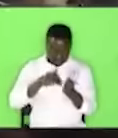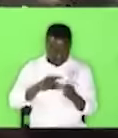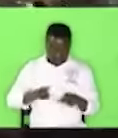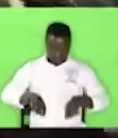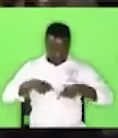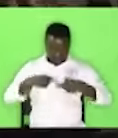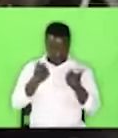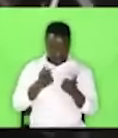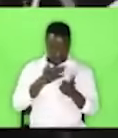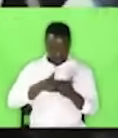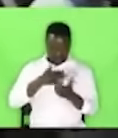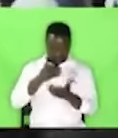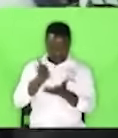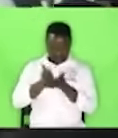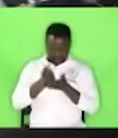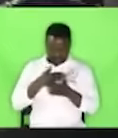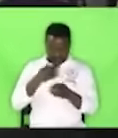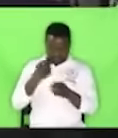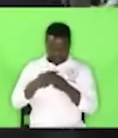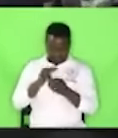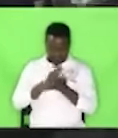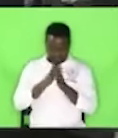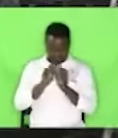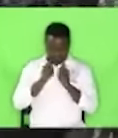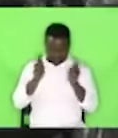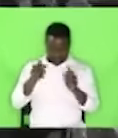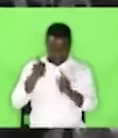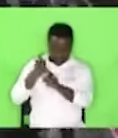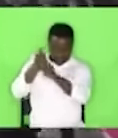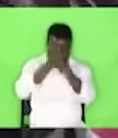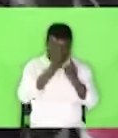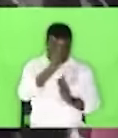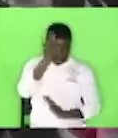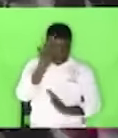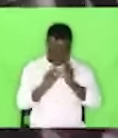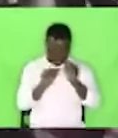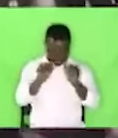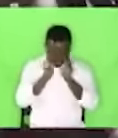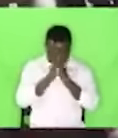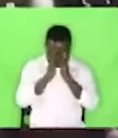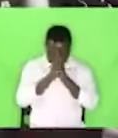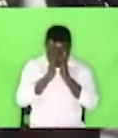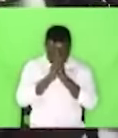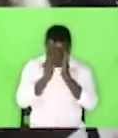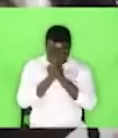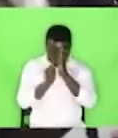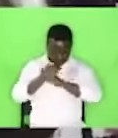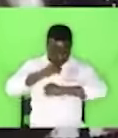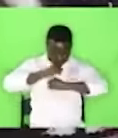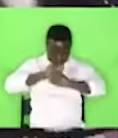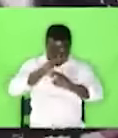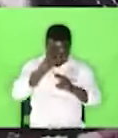Father, make my name great. Shall we all pray this prayer? We are saved.